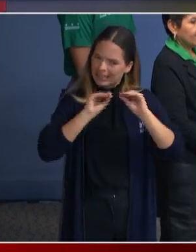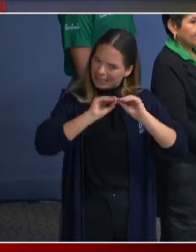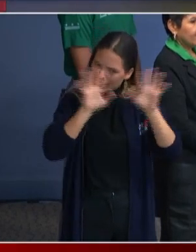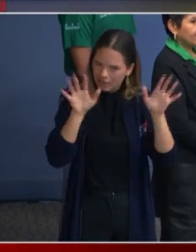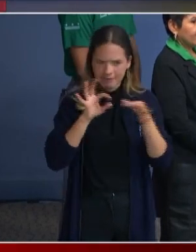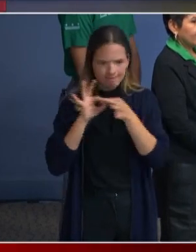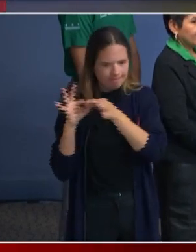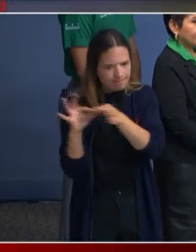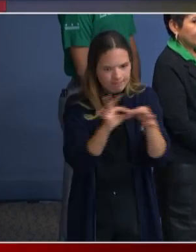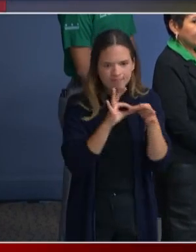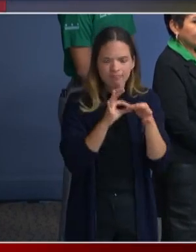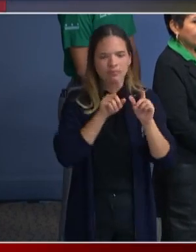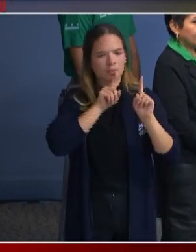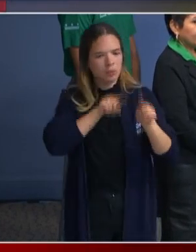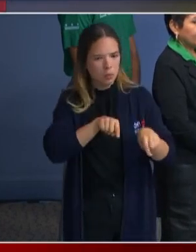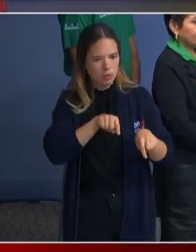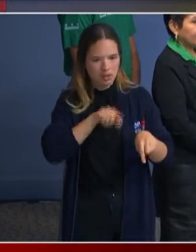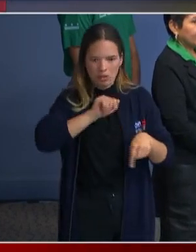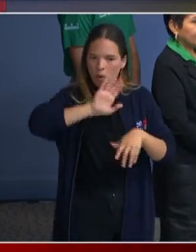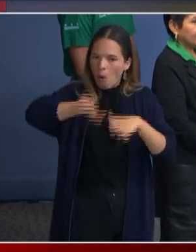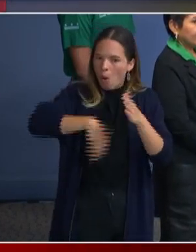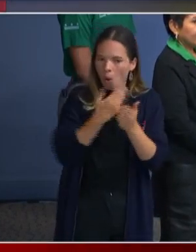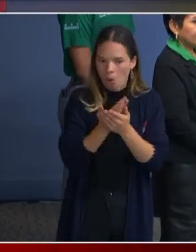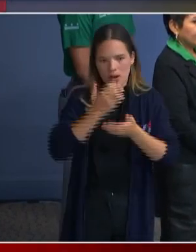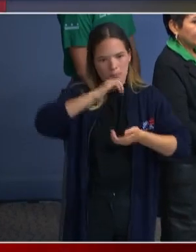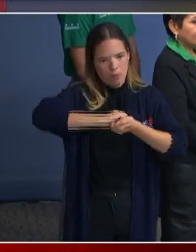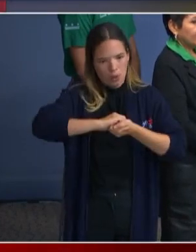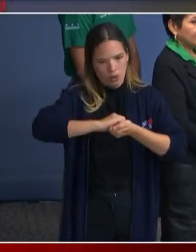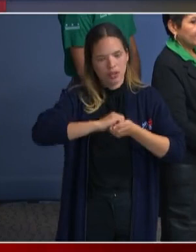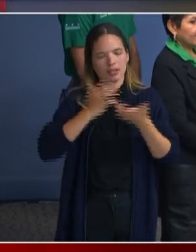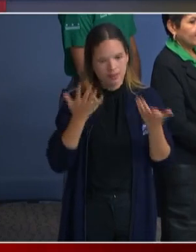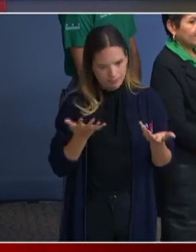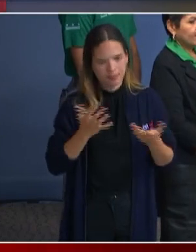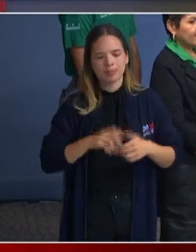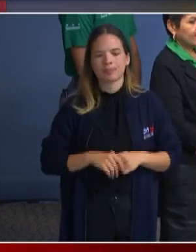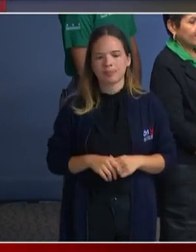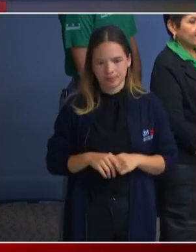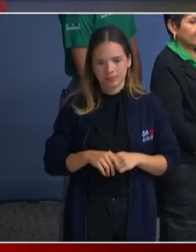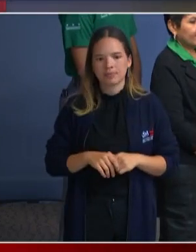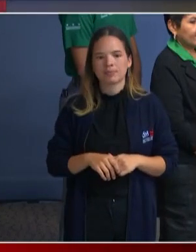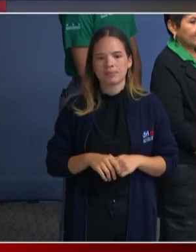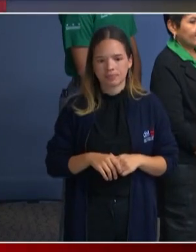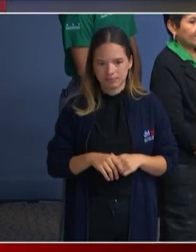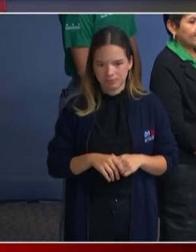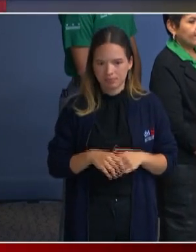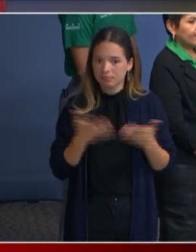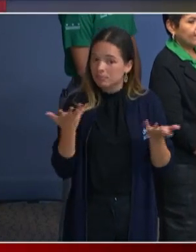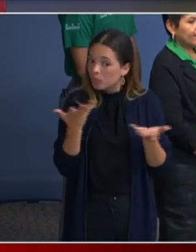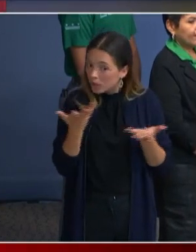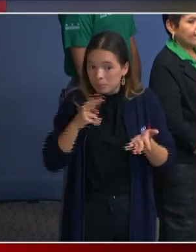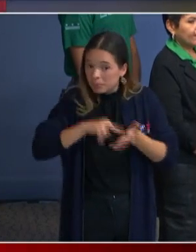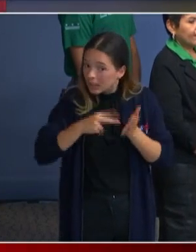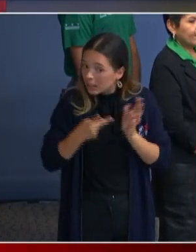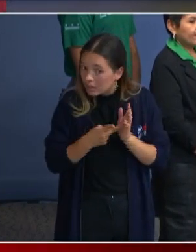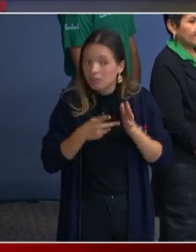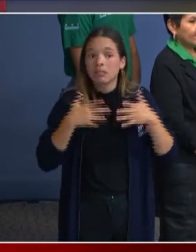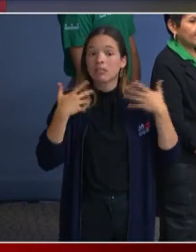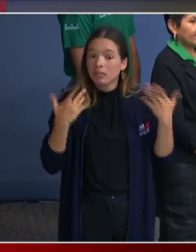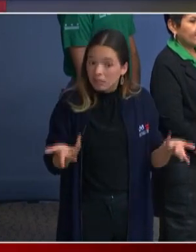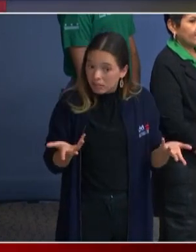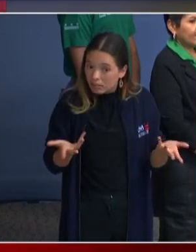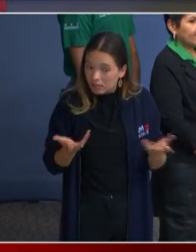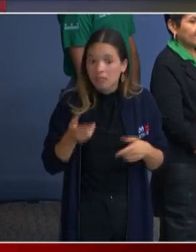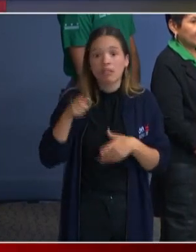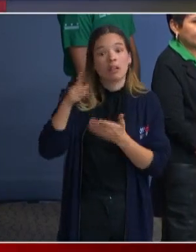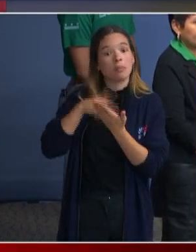So, this response will include a program to meet all buses and